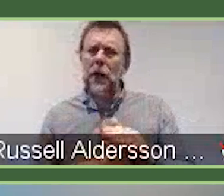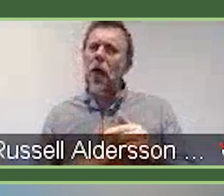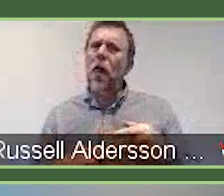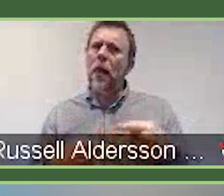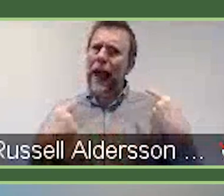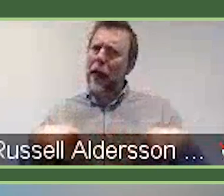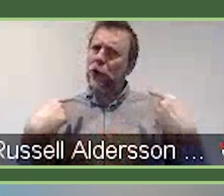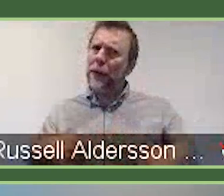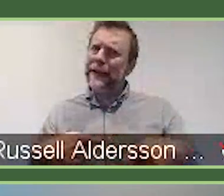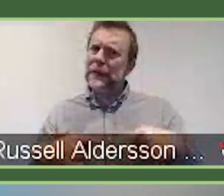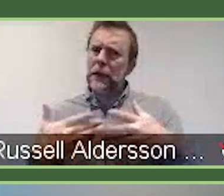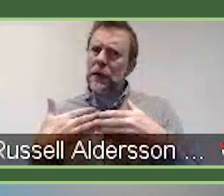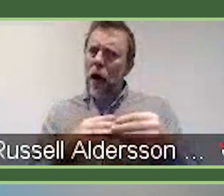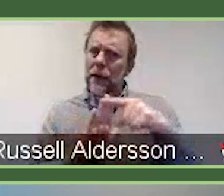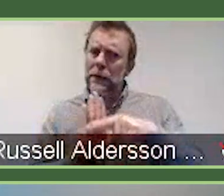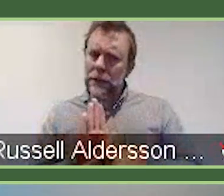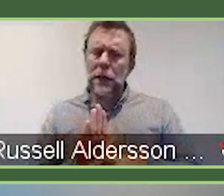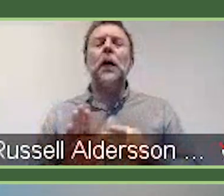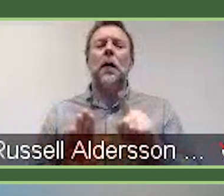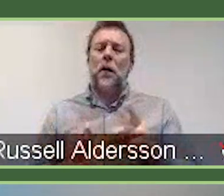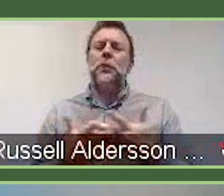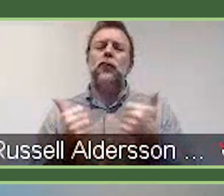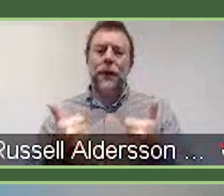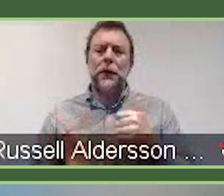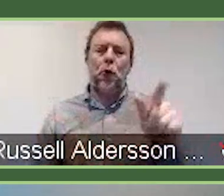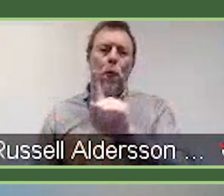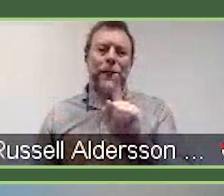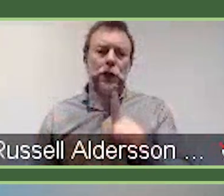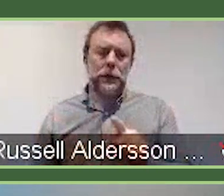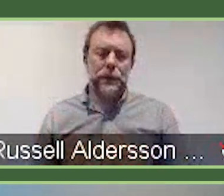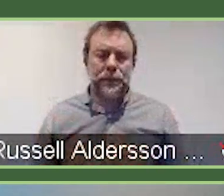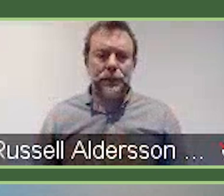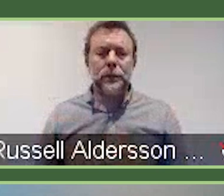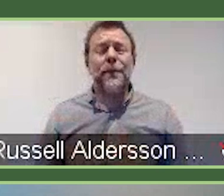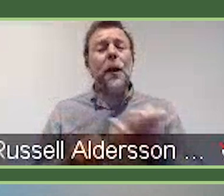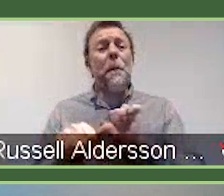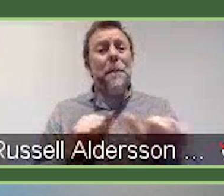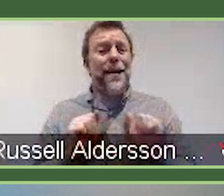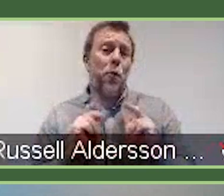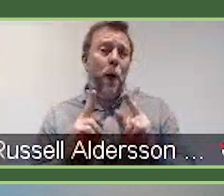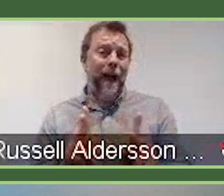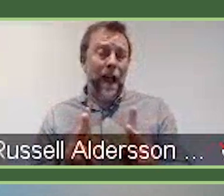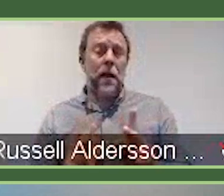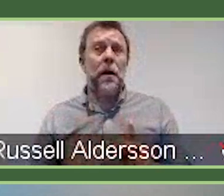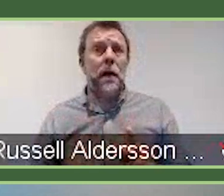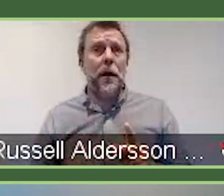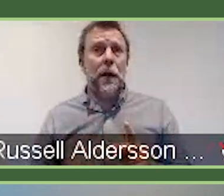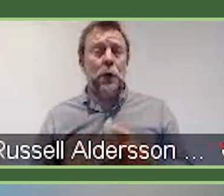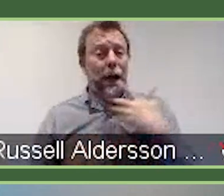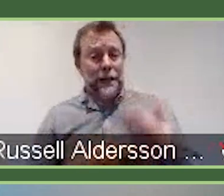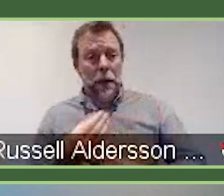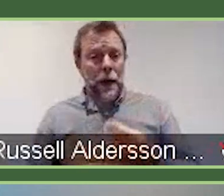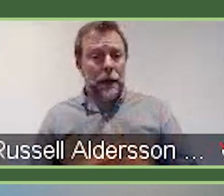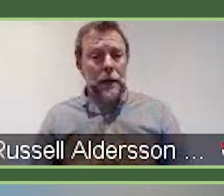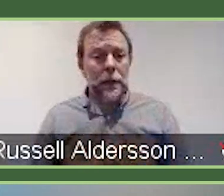Yeah, so this is a great question as well. And I guess the best way of thinking about this is that we are kind of at a period where